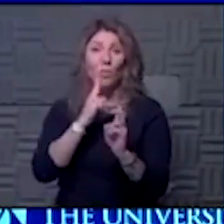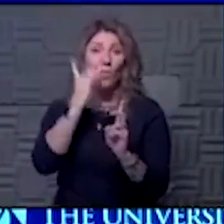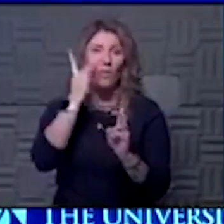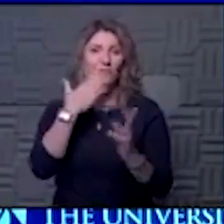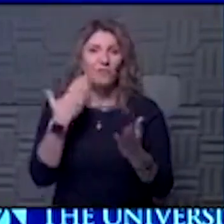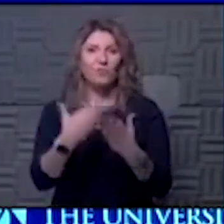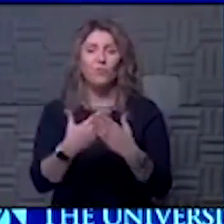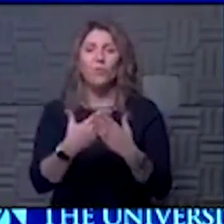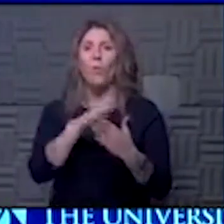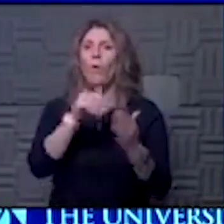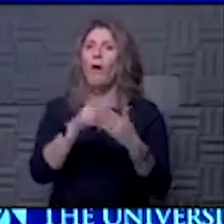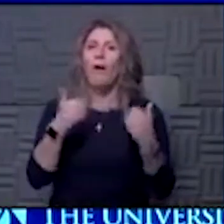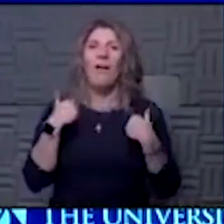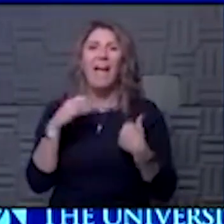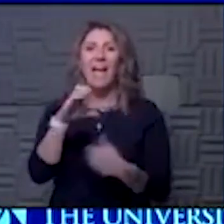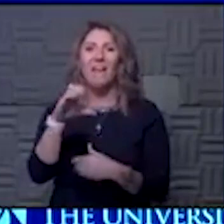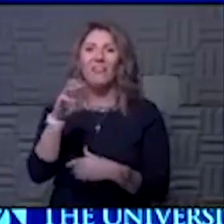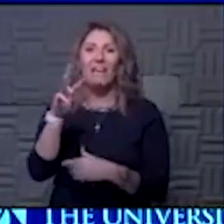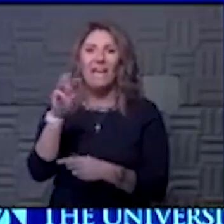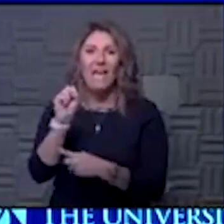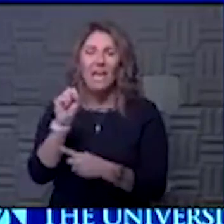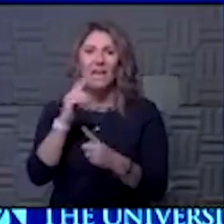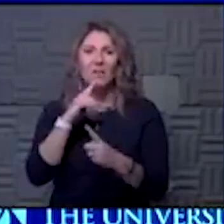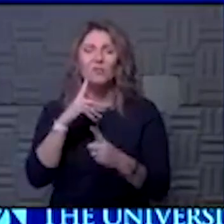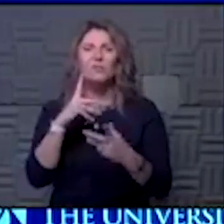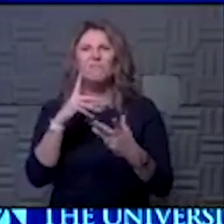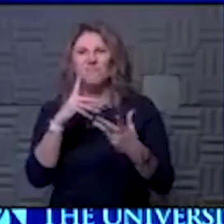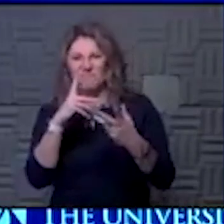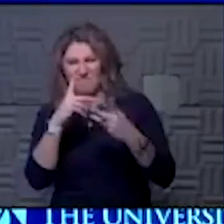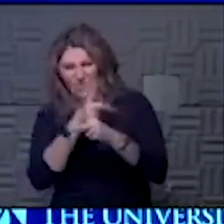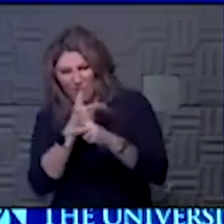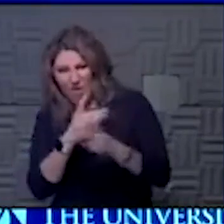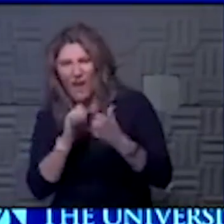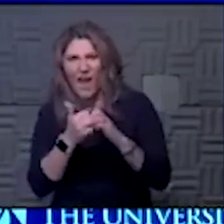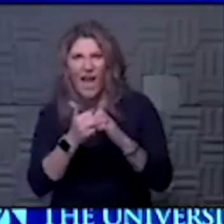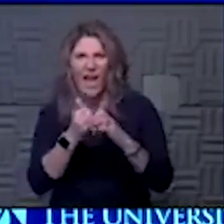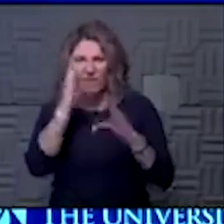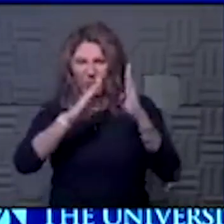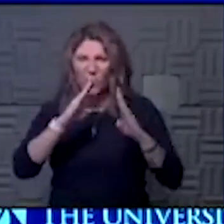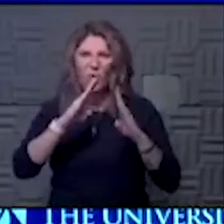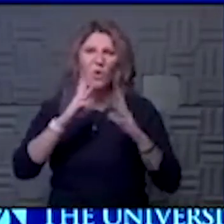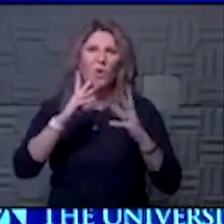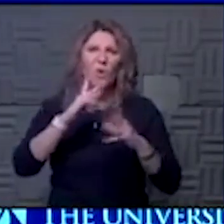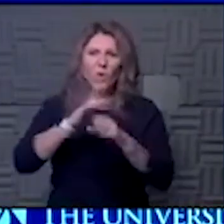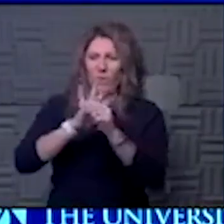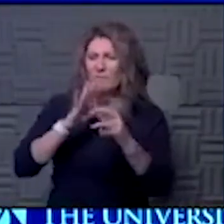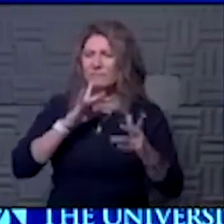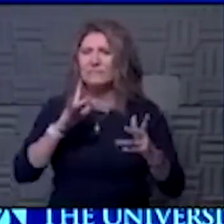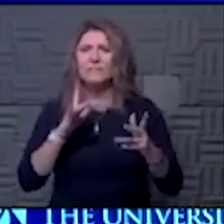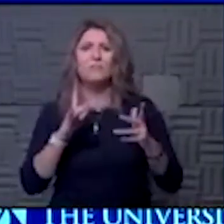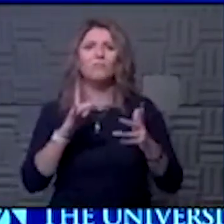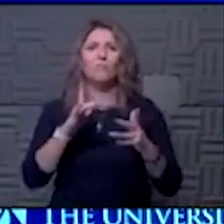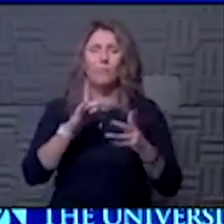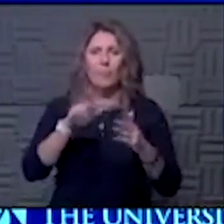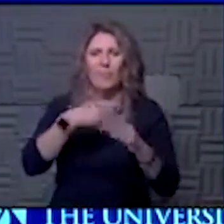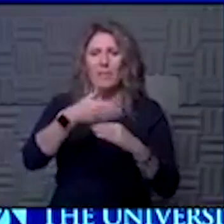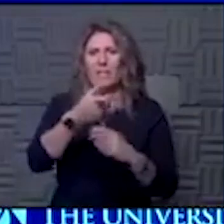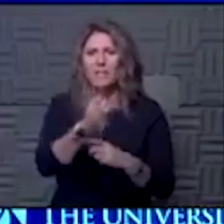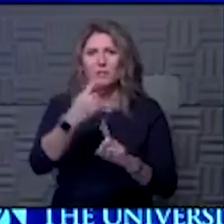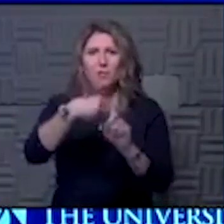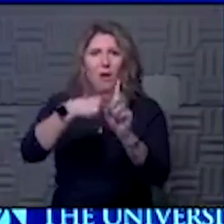We all have cows and I think we have to figure out how do we deal with this COVID weariness? How do we get through the next few months, especially until we have effective